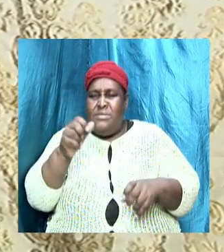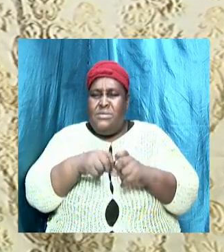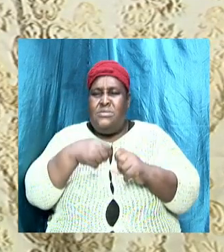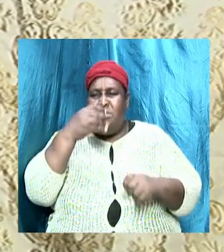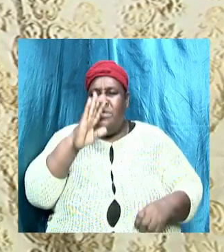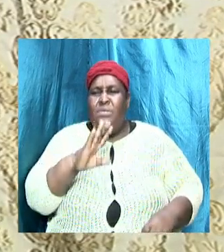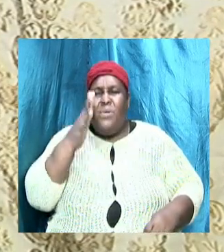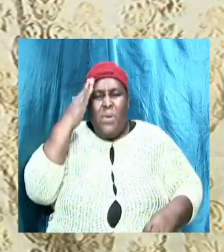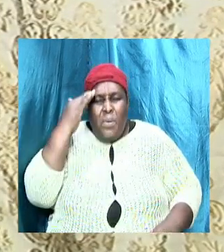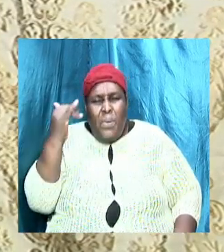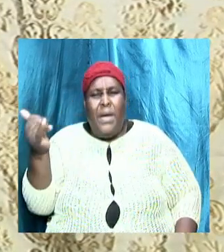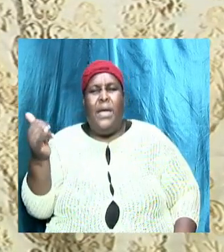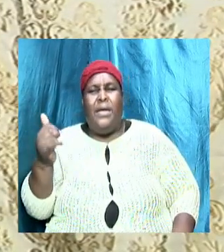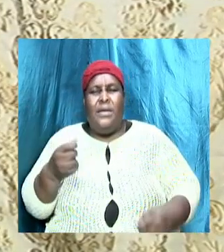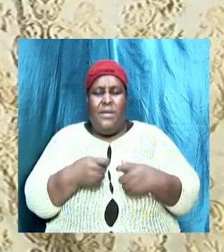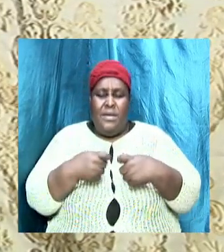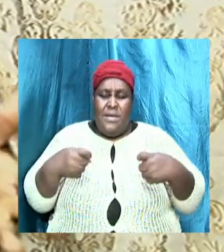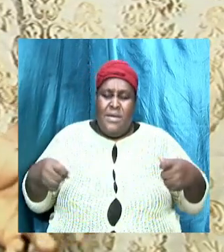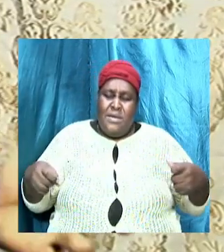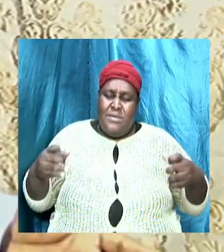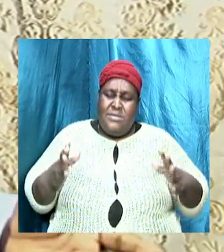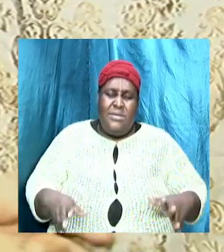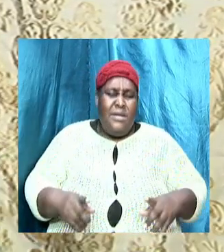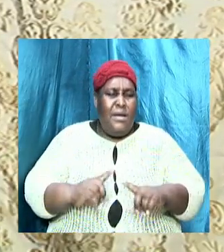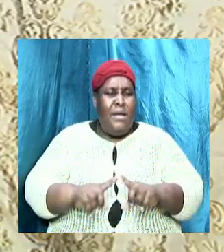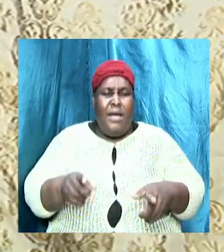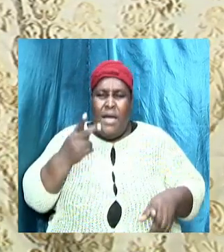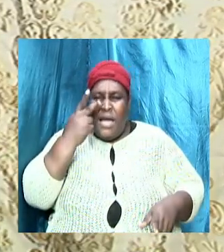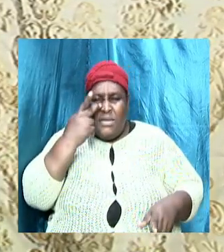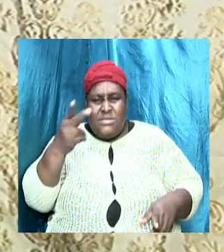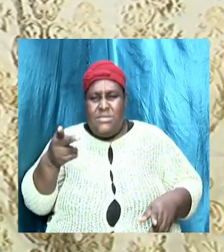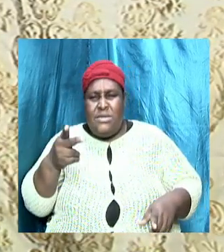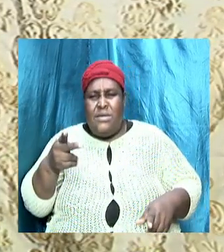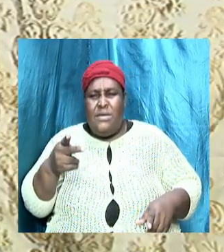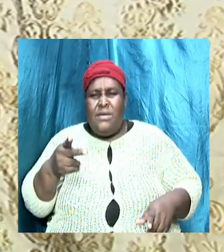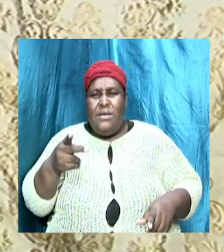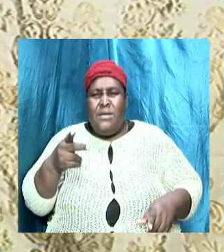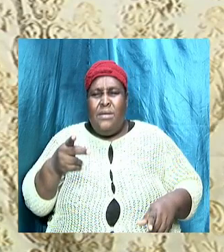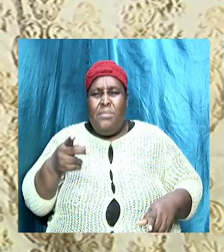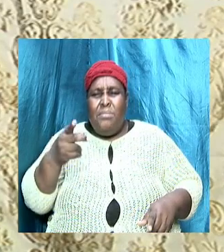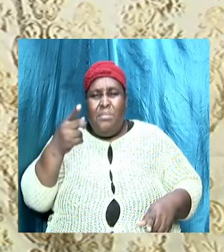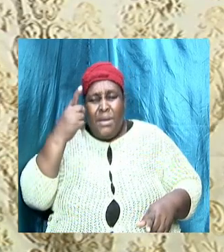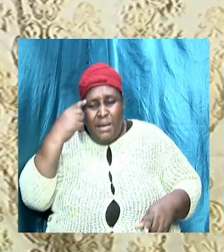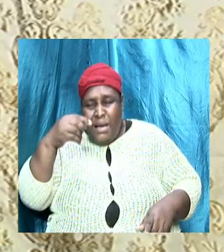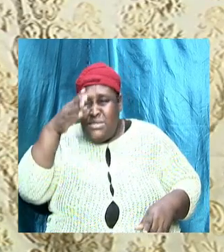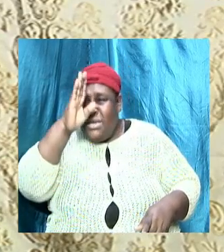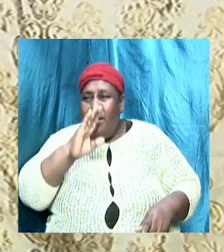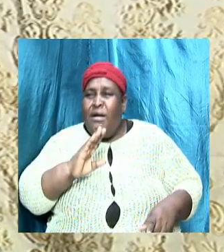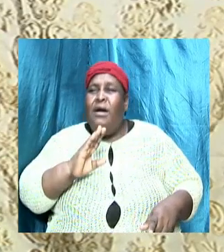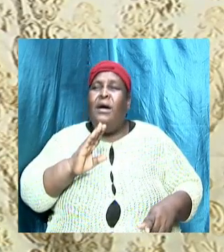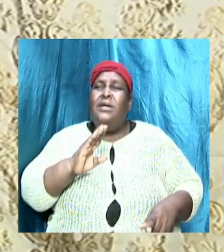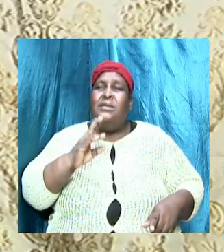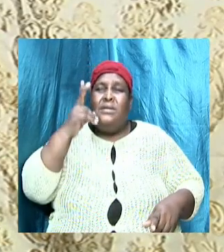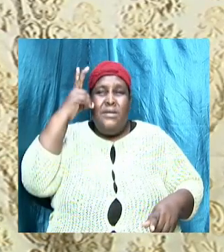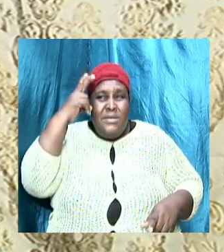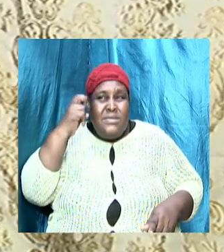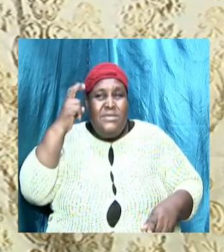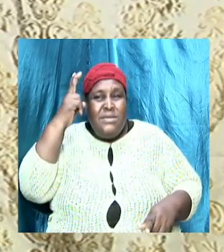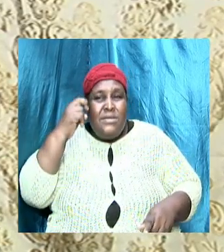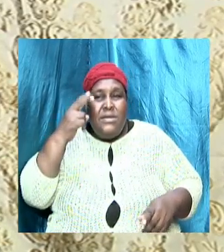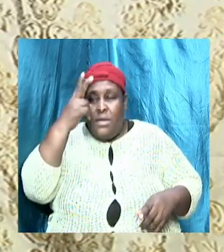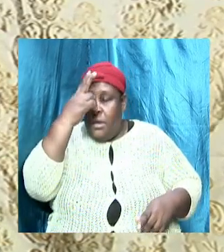why the sinners can't see it like how we see it is because the God of this world has blinded their eyes